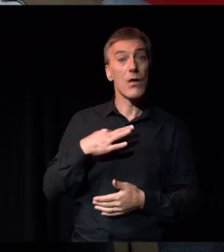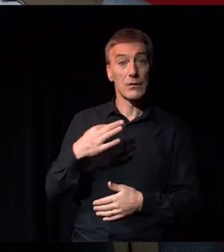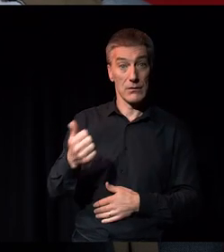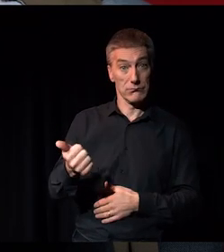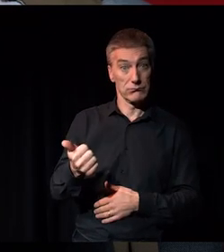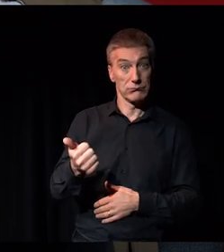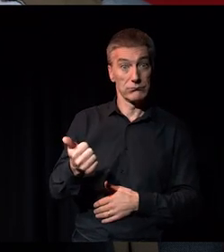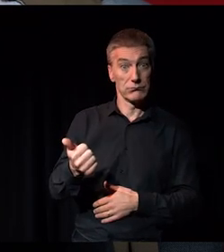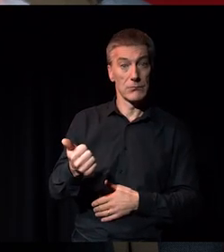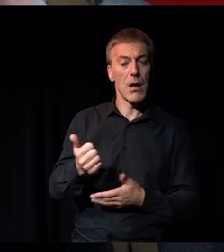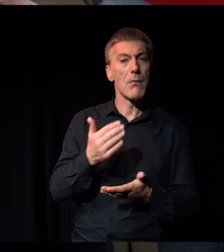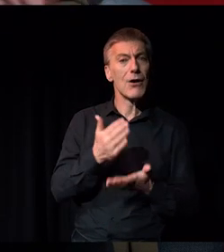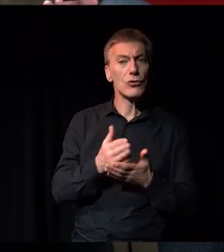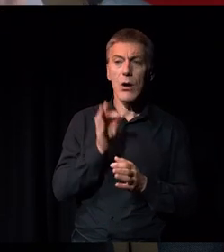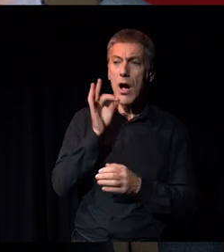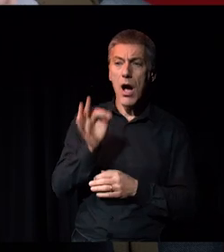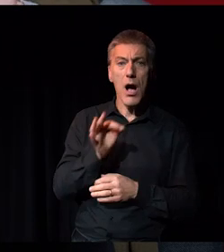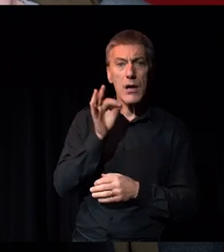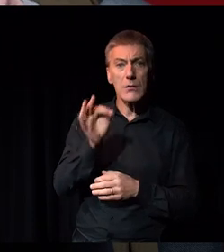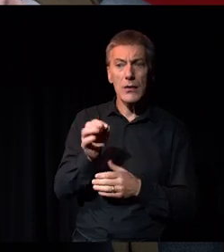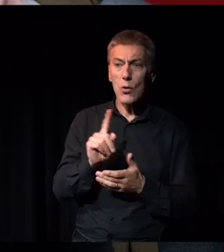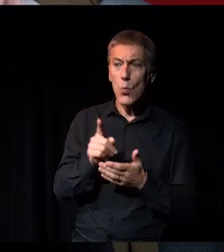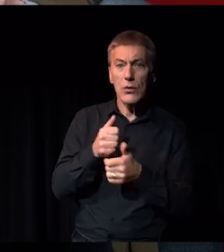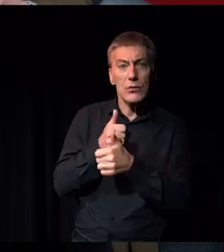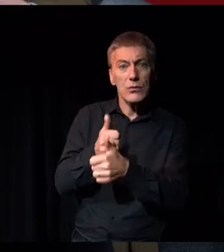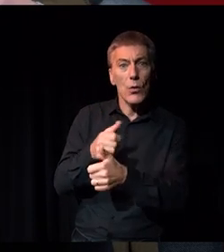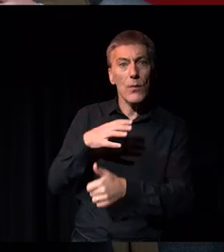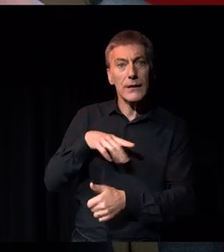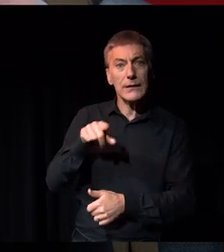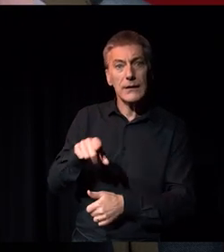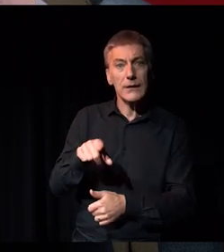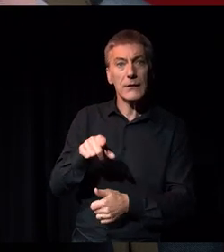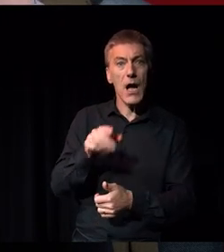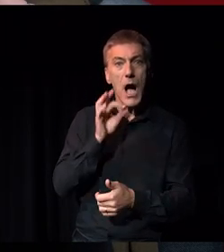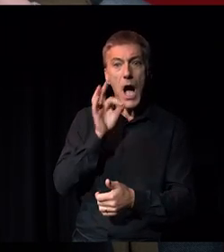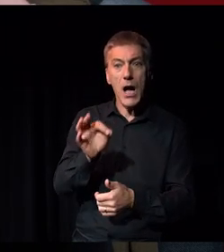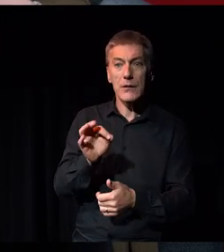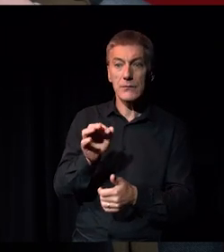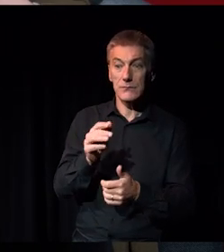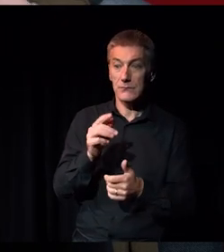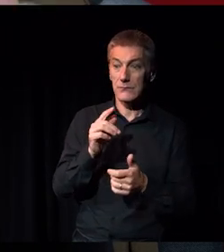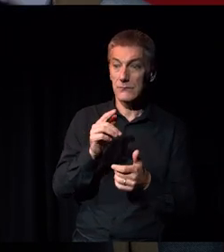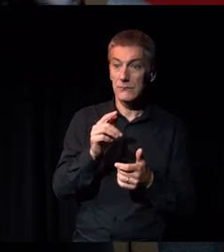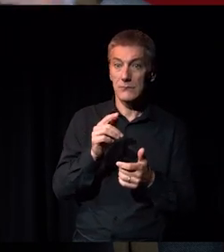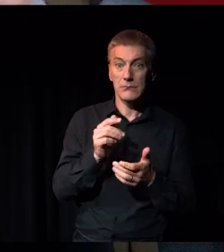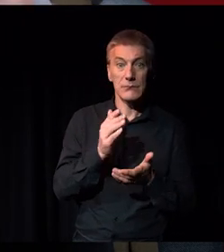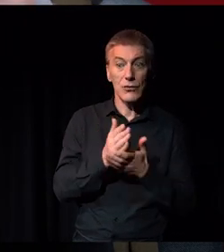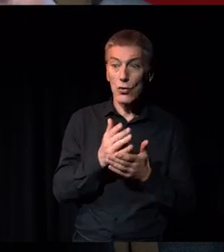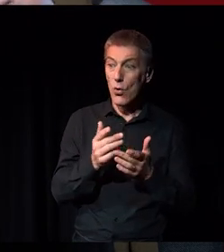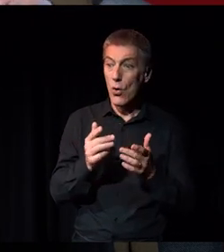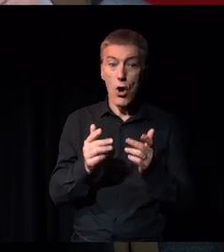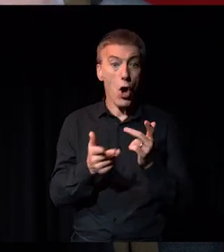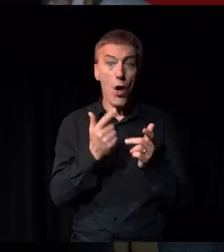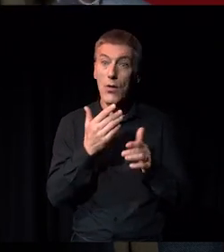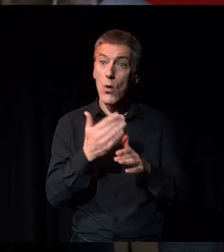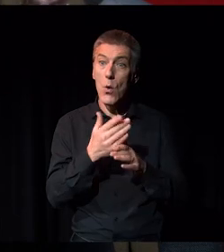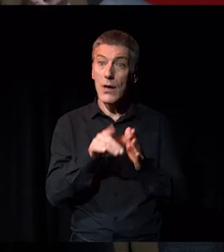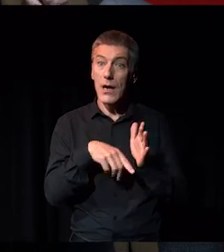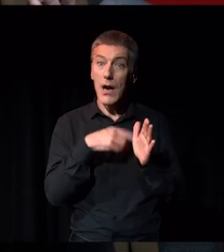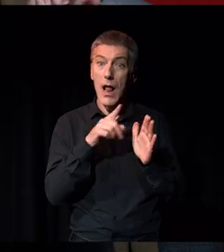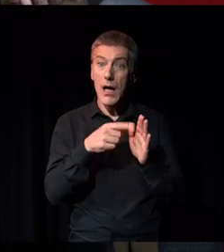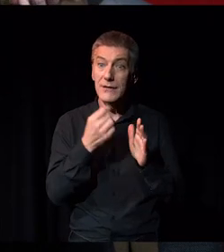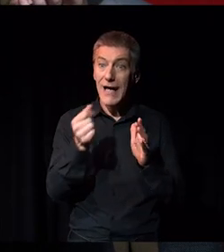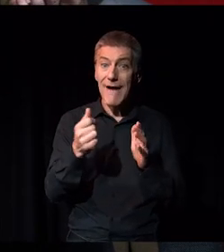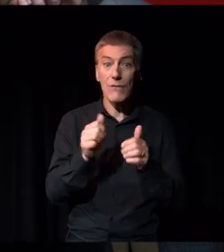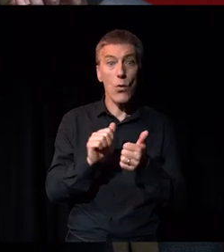then make sure that you are asking them exactly what support they need. And are you matching them up with other working class people or working class